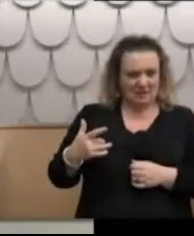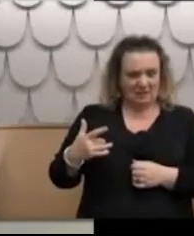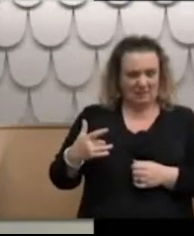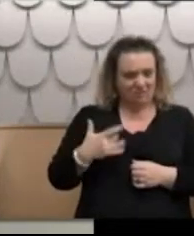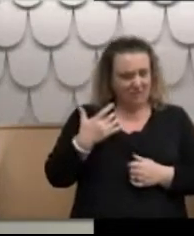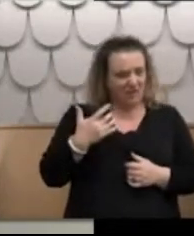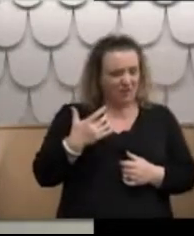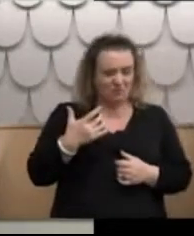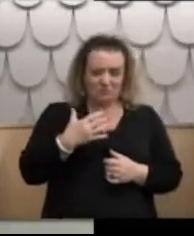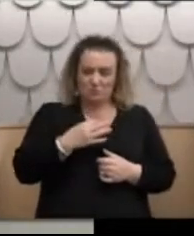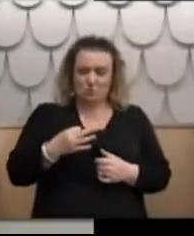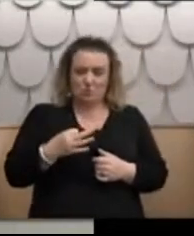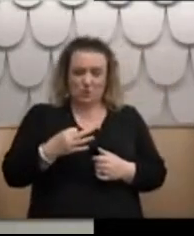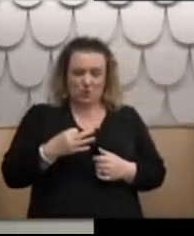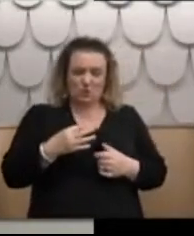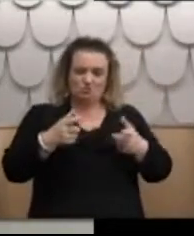inhumane treatment.